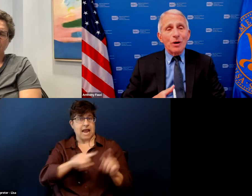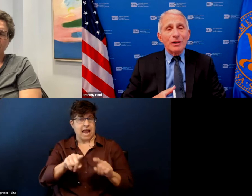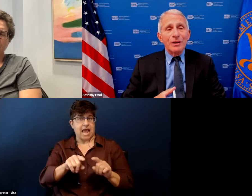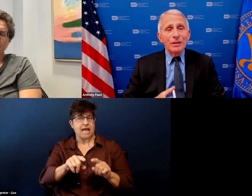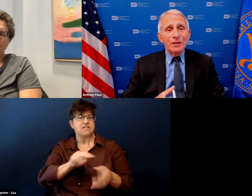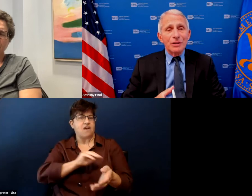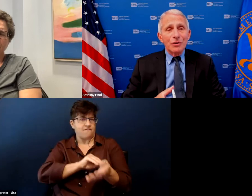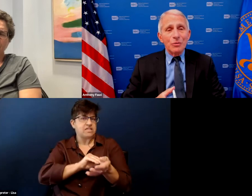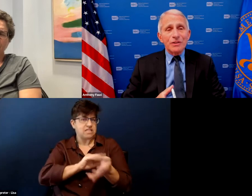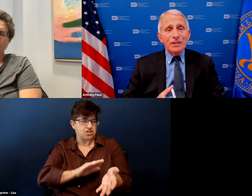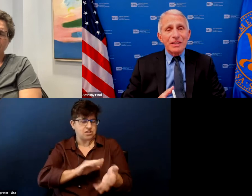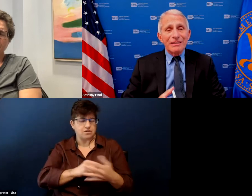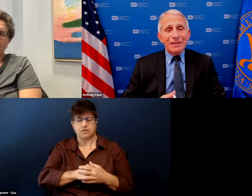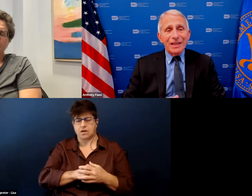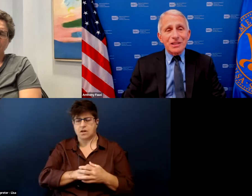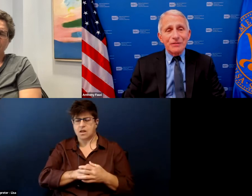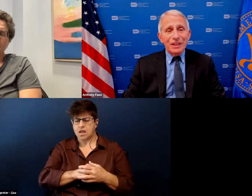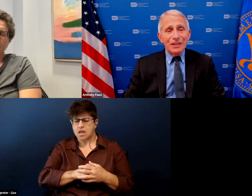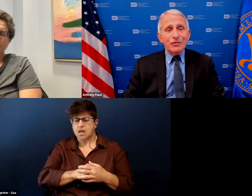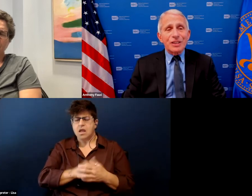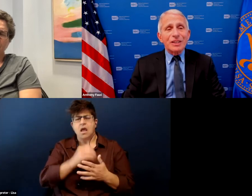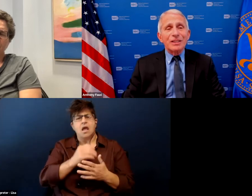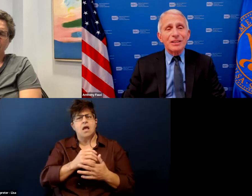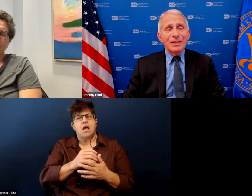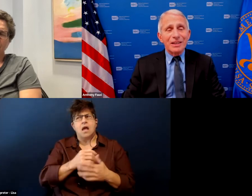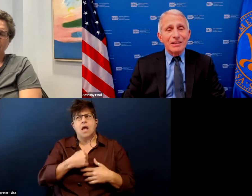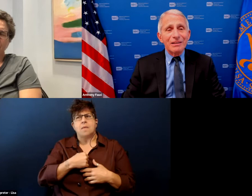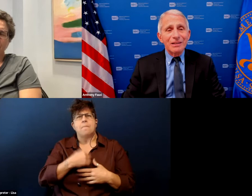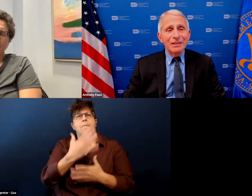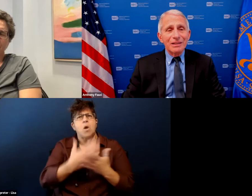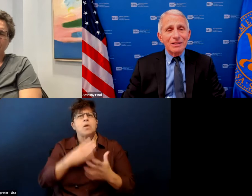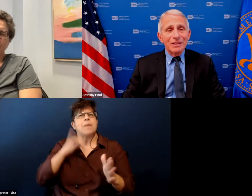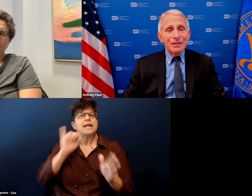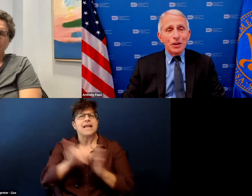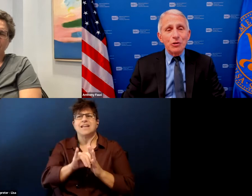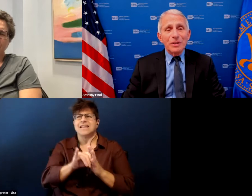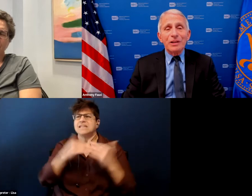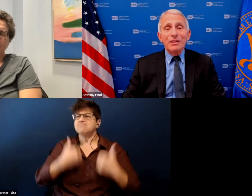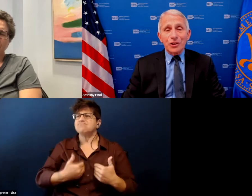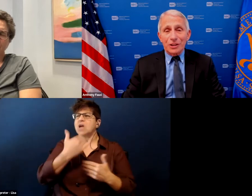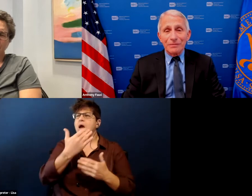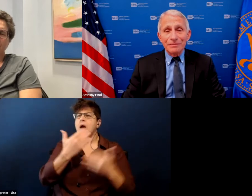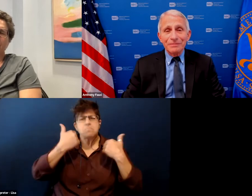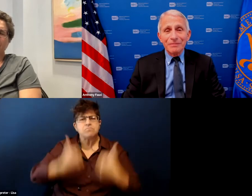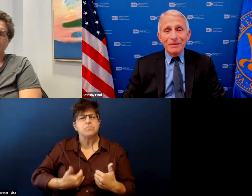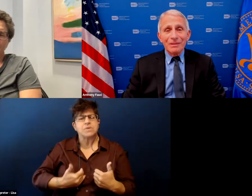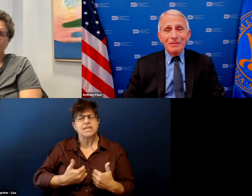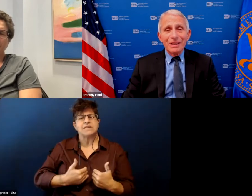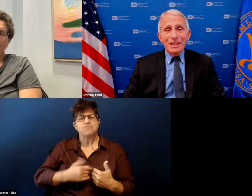someone who was intensively interested in the human condition